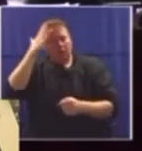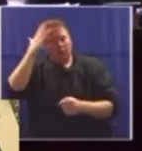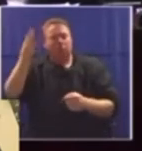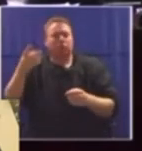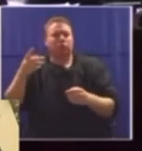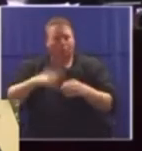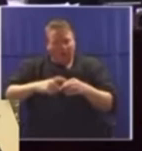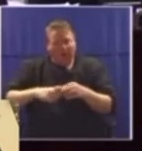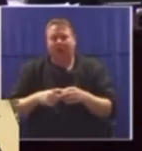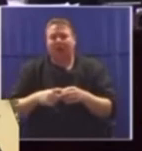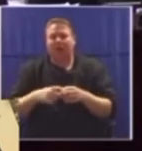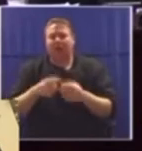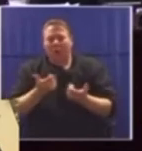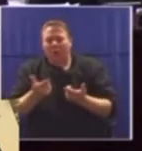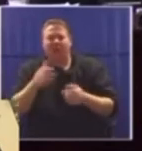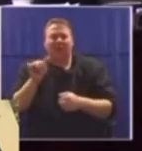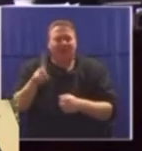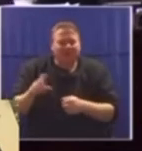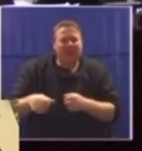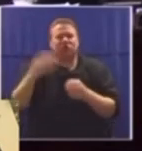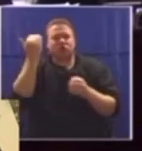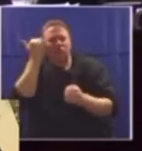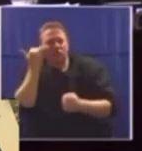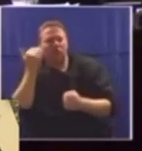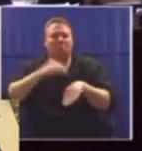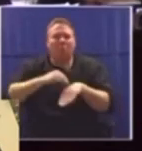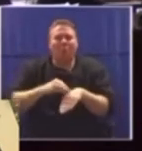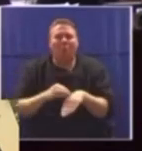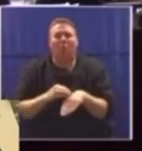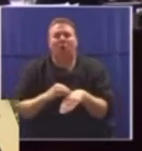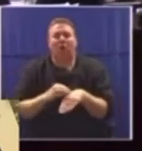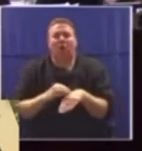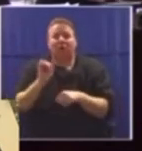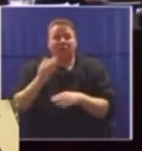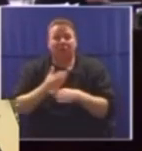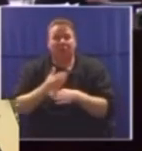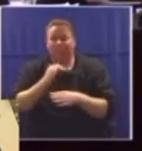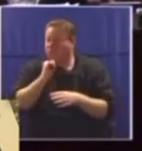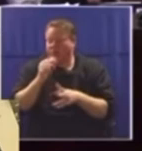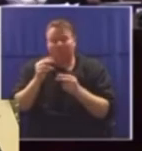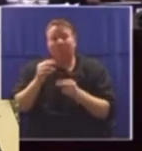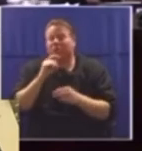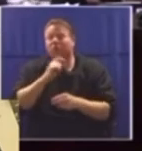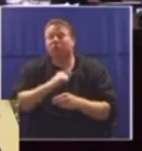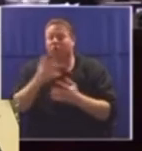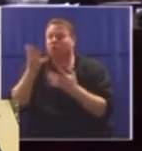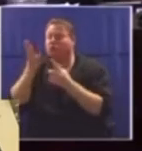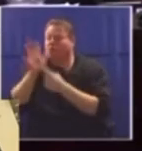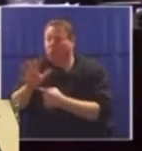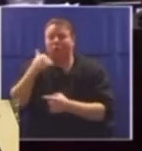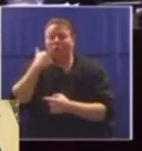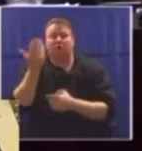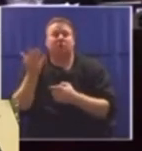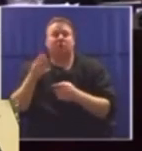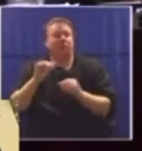as judges, as magistrates, and more. We would like to assure them that their work does not go unnoticed. But in 2023,